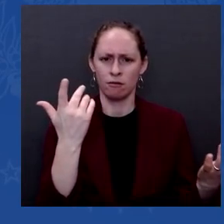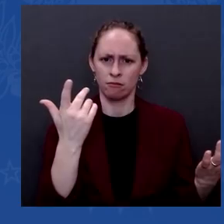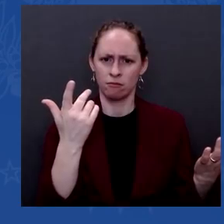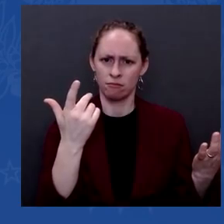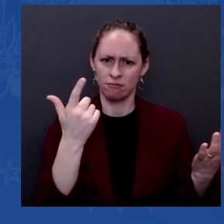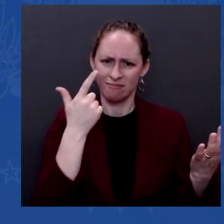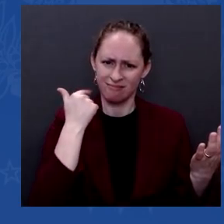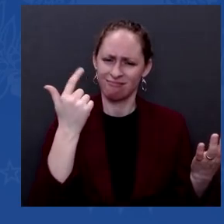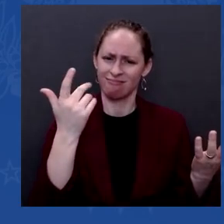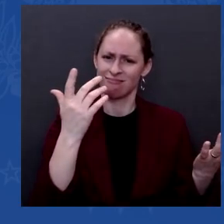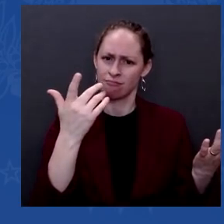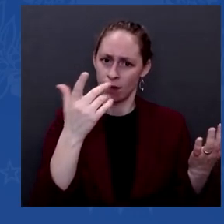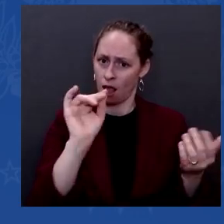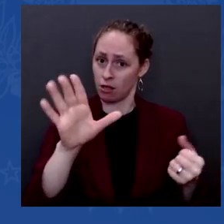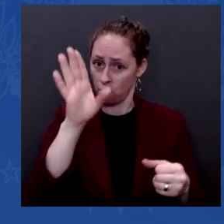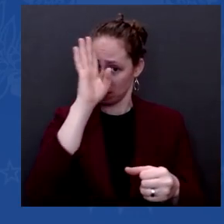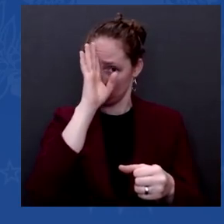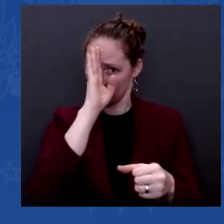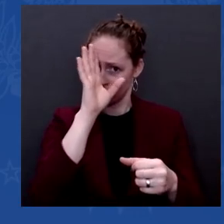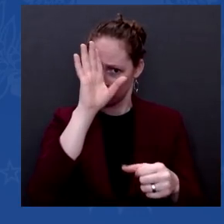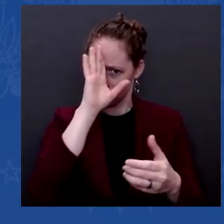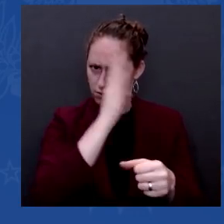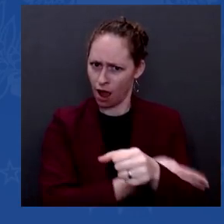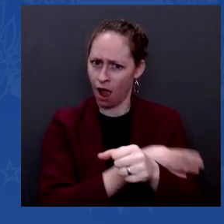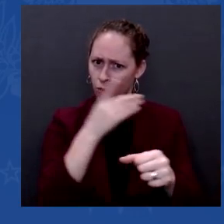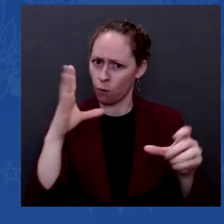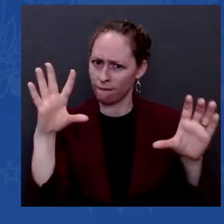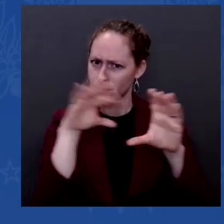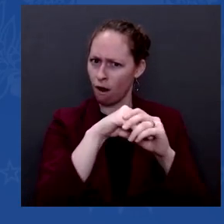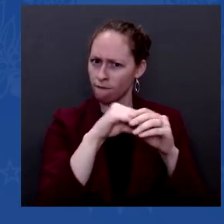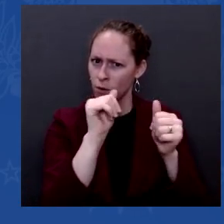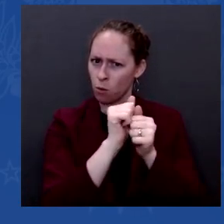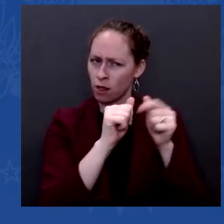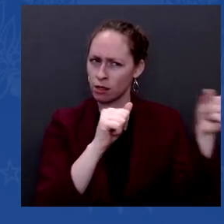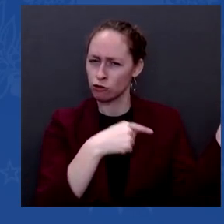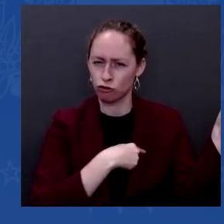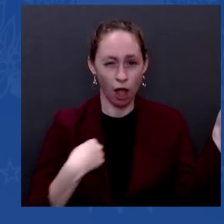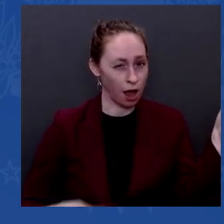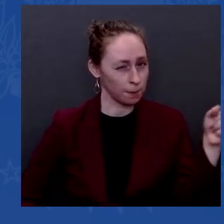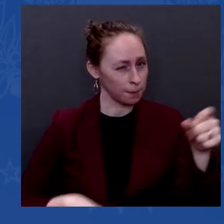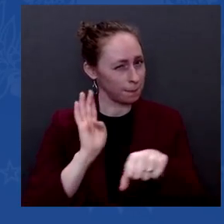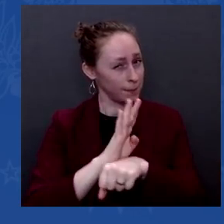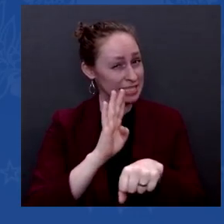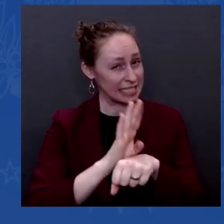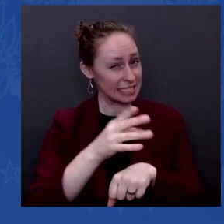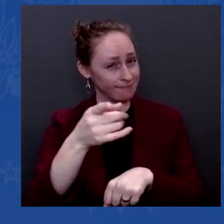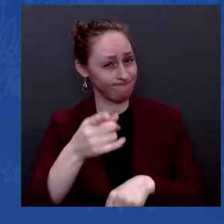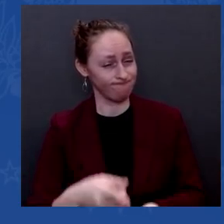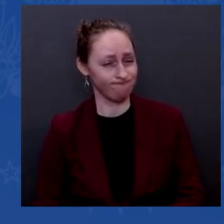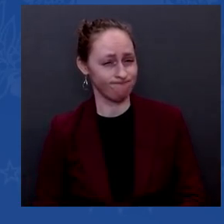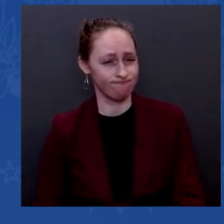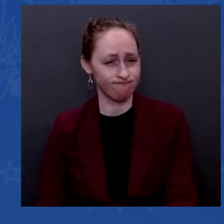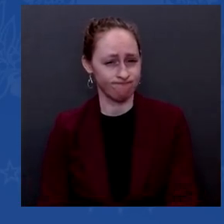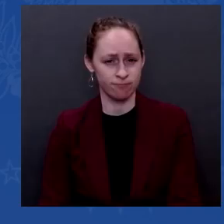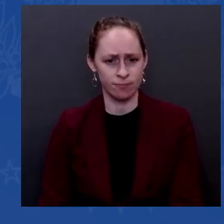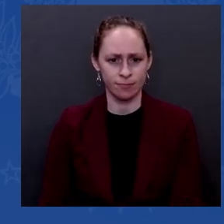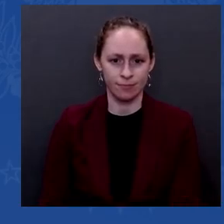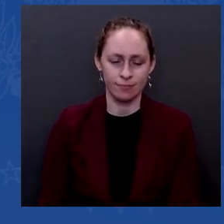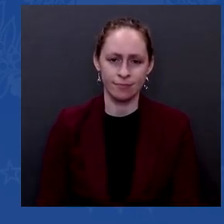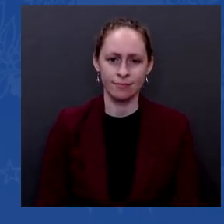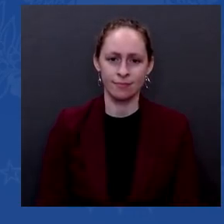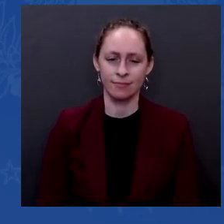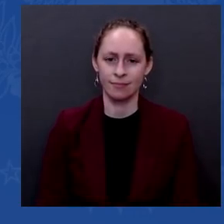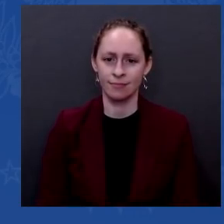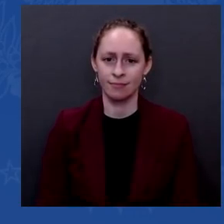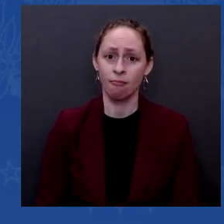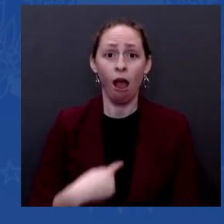The answer is that we did. I did raise the question of transparency. I spent a lot of time with him. And he